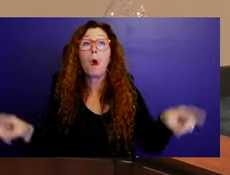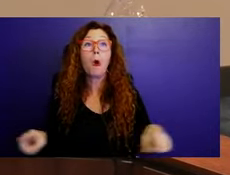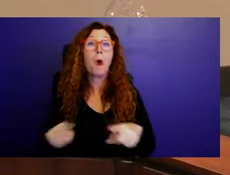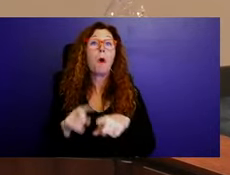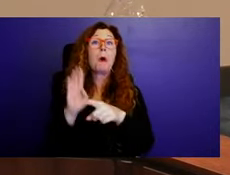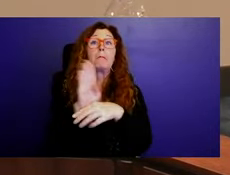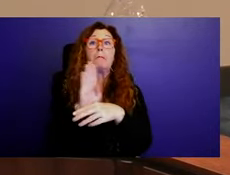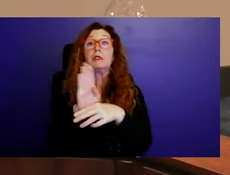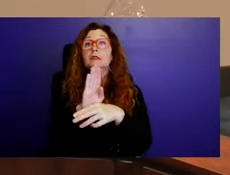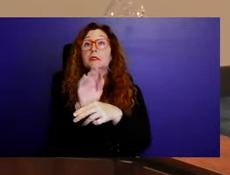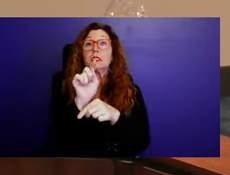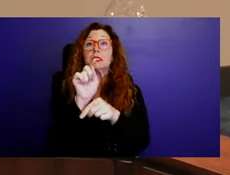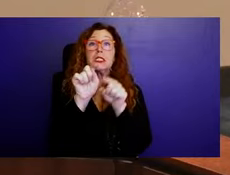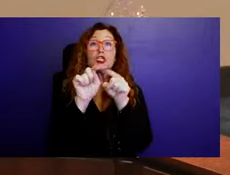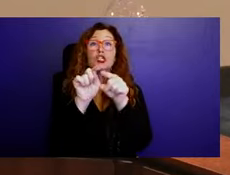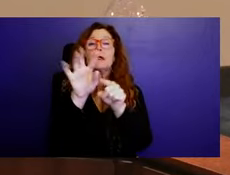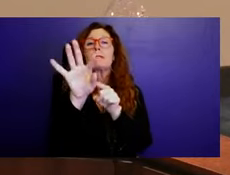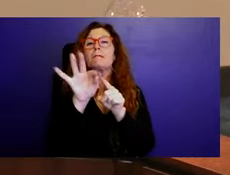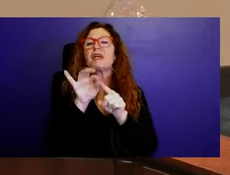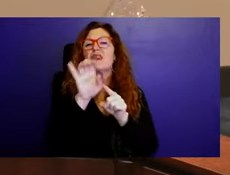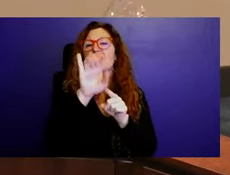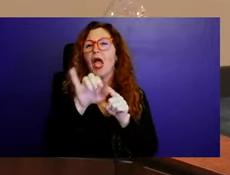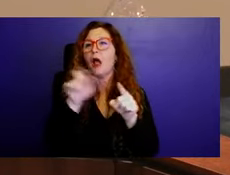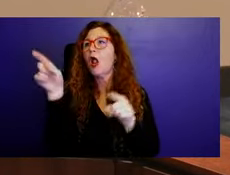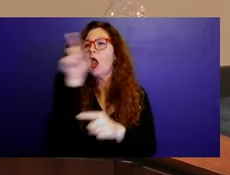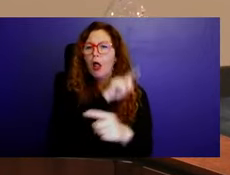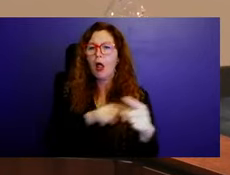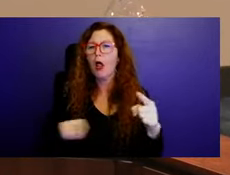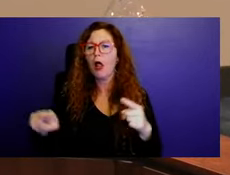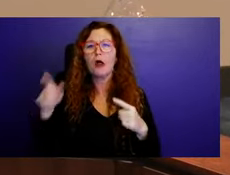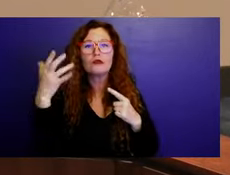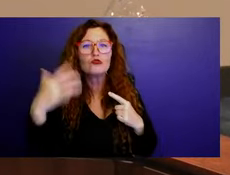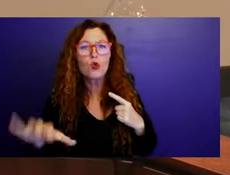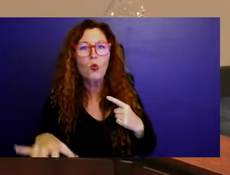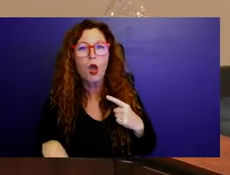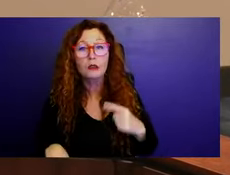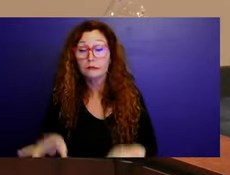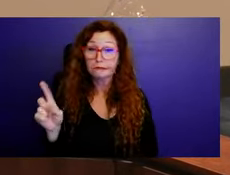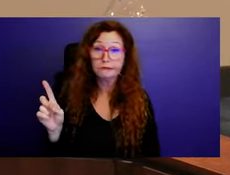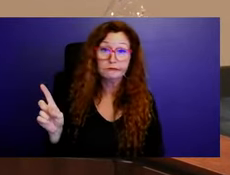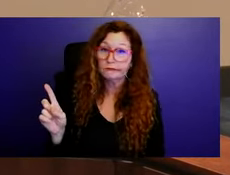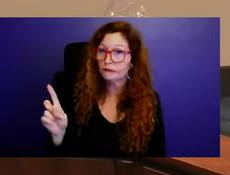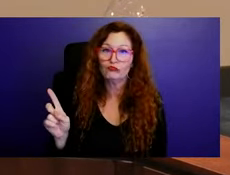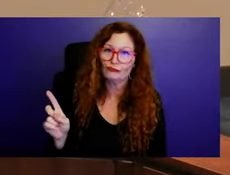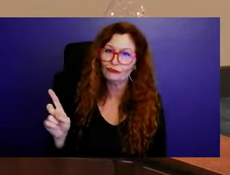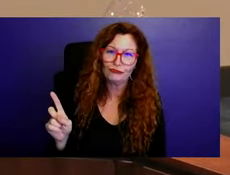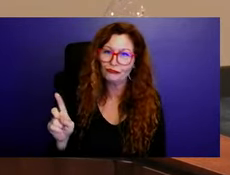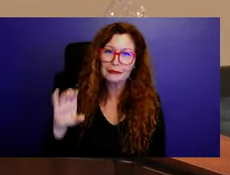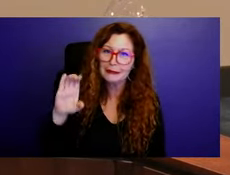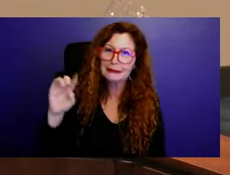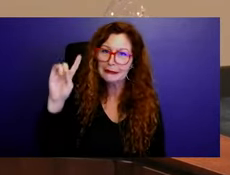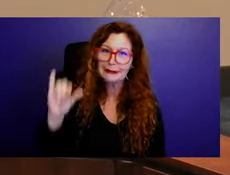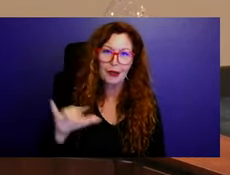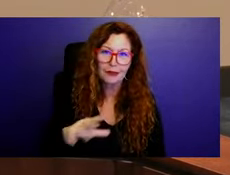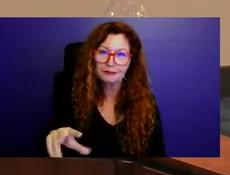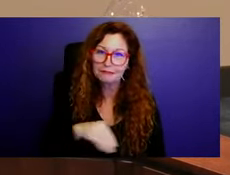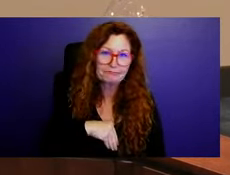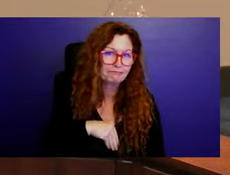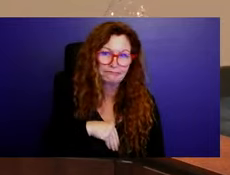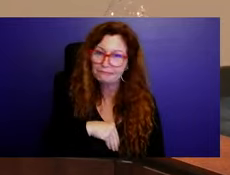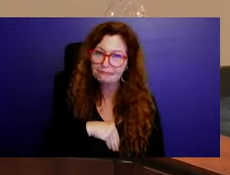you take adjoining residential, um, is the smoothest way forward and possibly the most